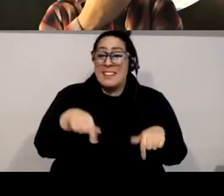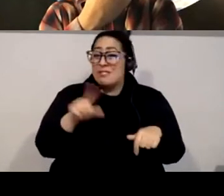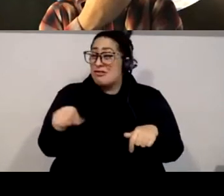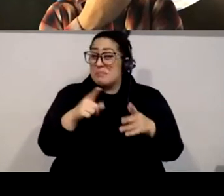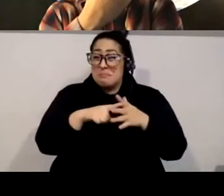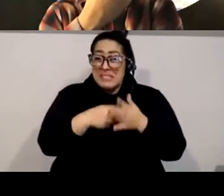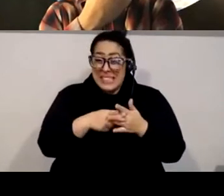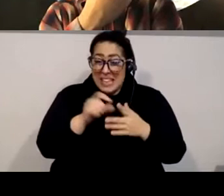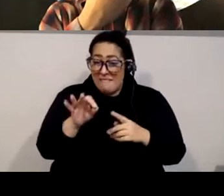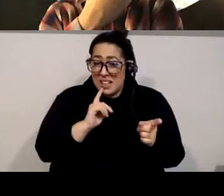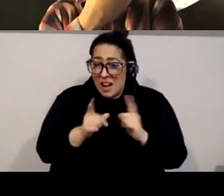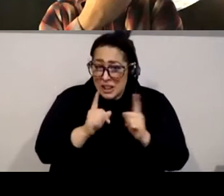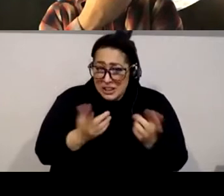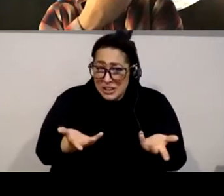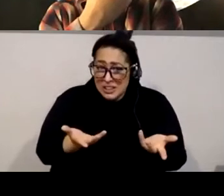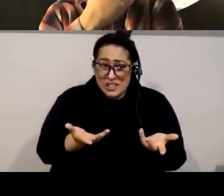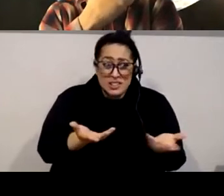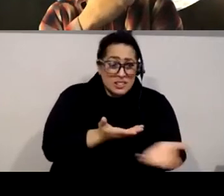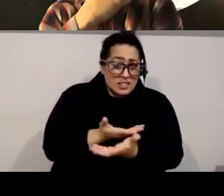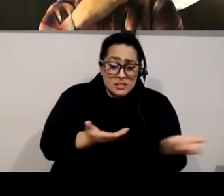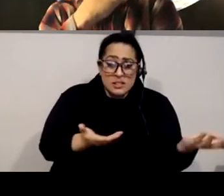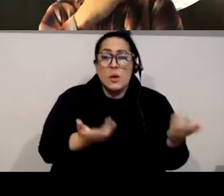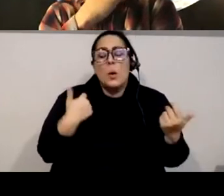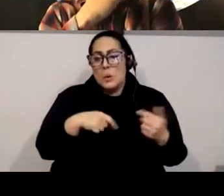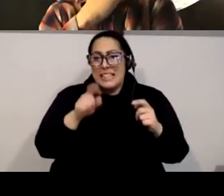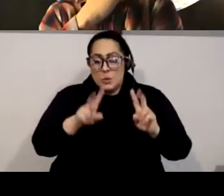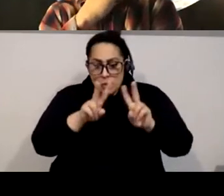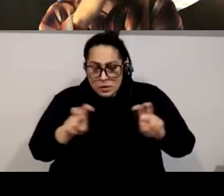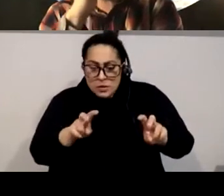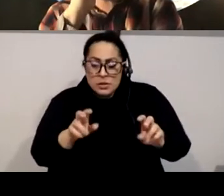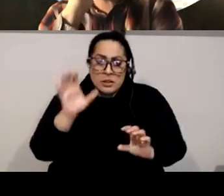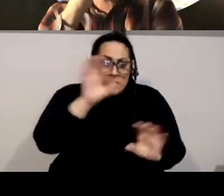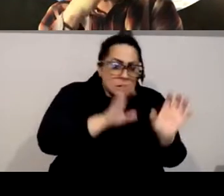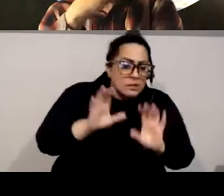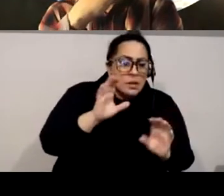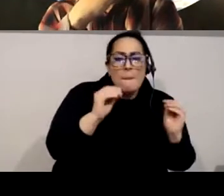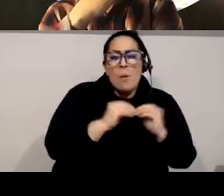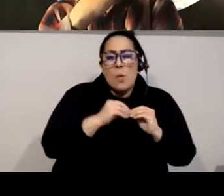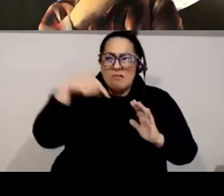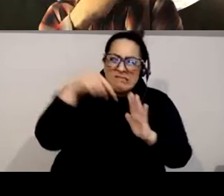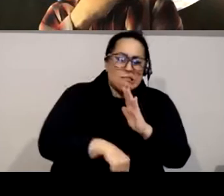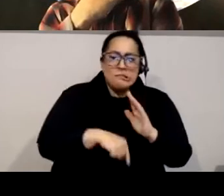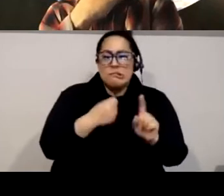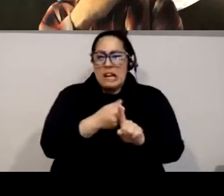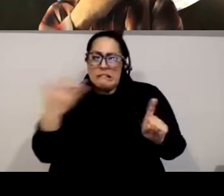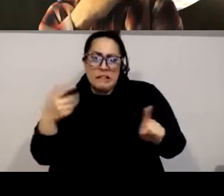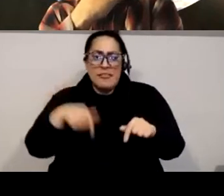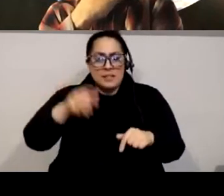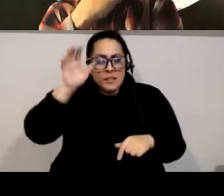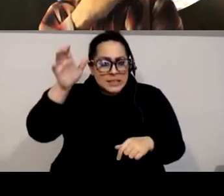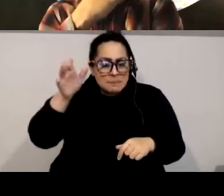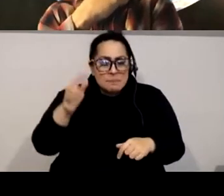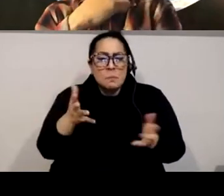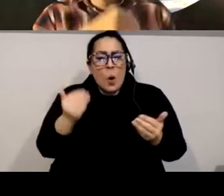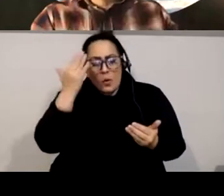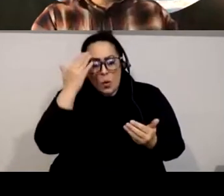conversation series and that we can continue to explore these concepts. So we want to know what you want to know more about